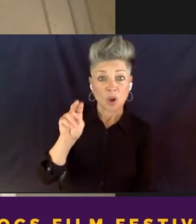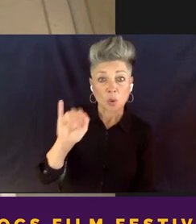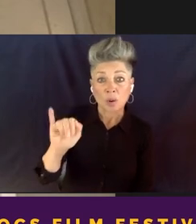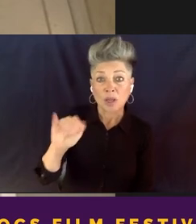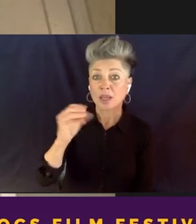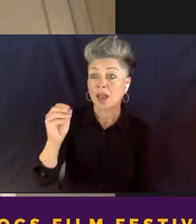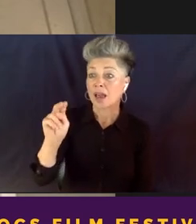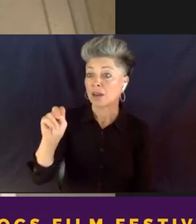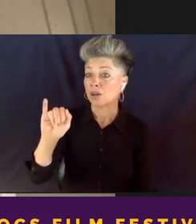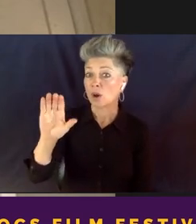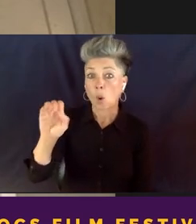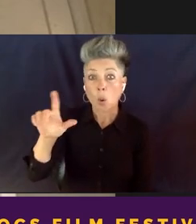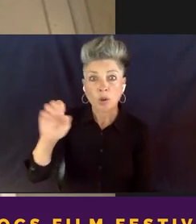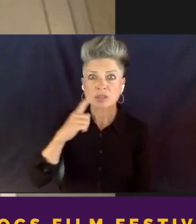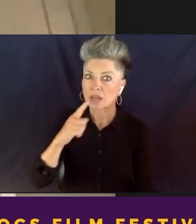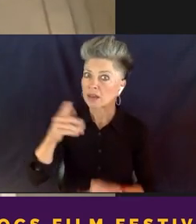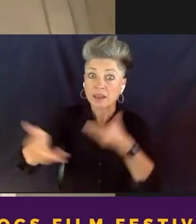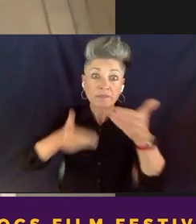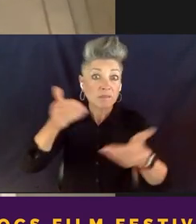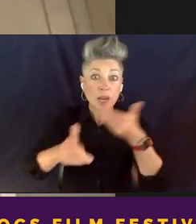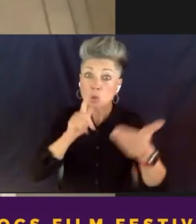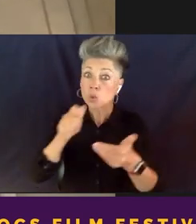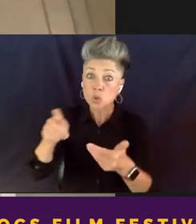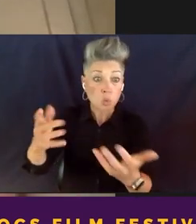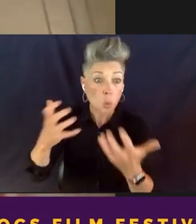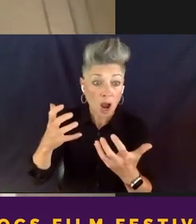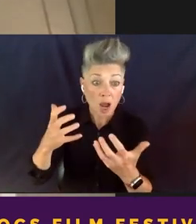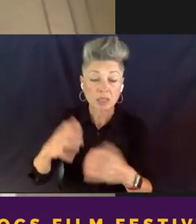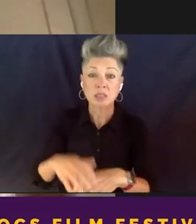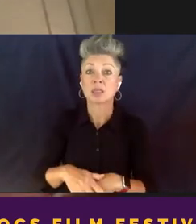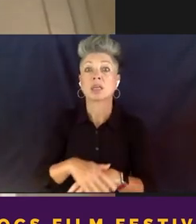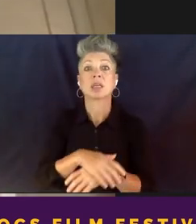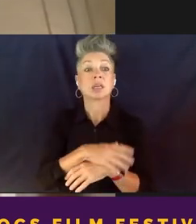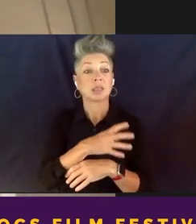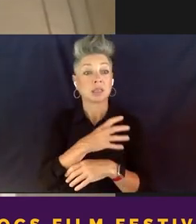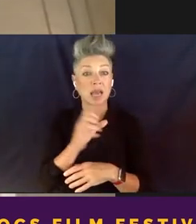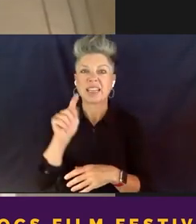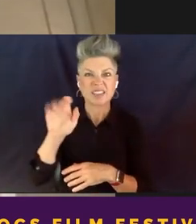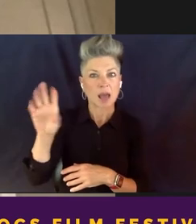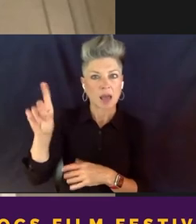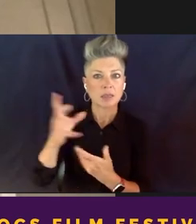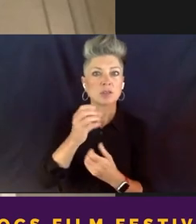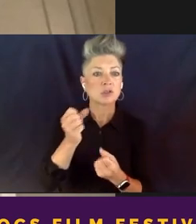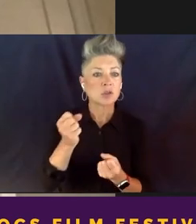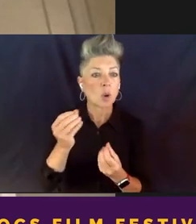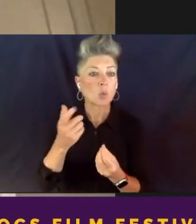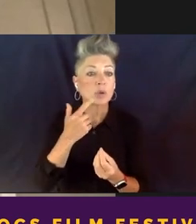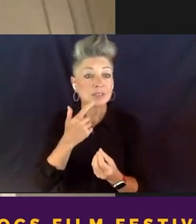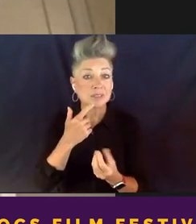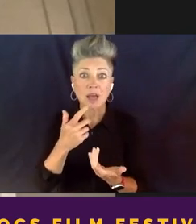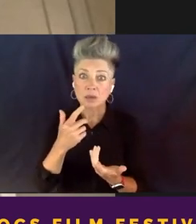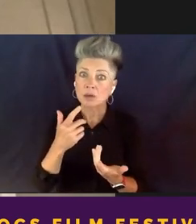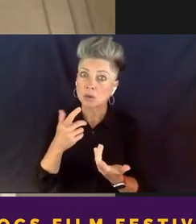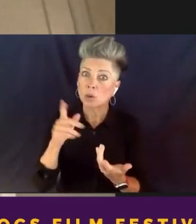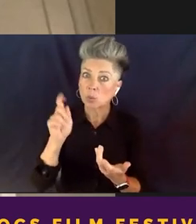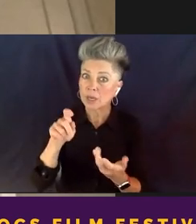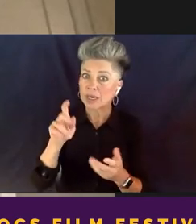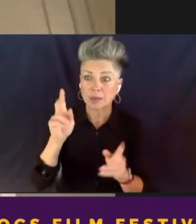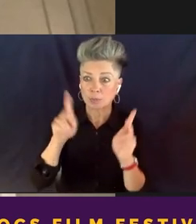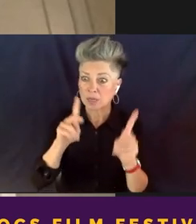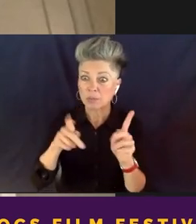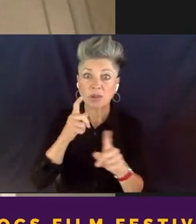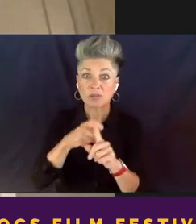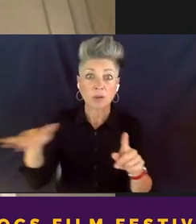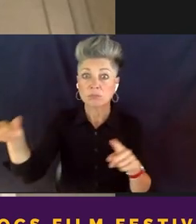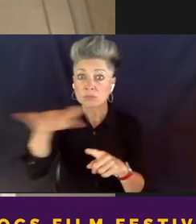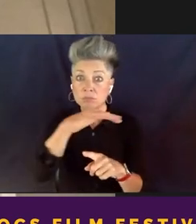who you want. So we had local individuals that never sat across from state representatives, nor district attorneys.